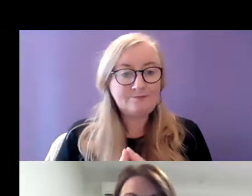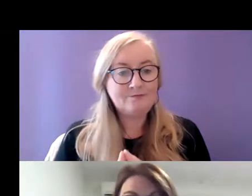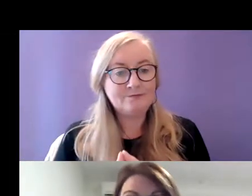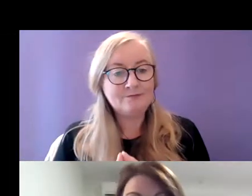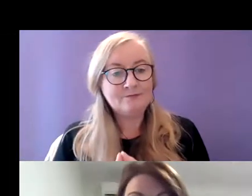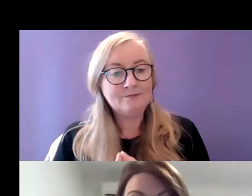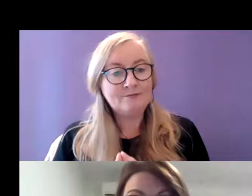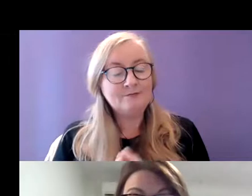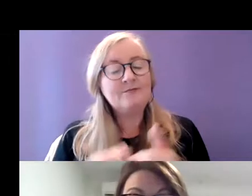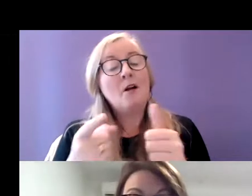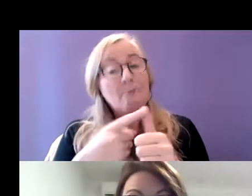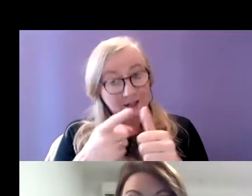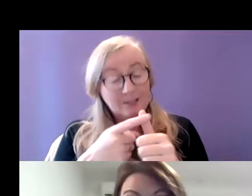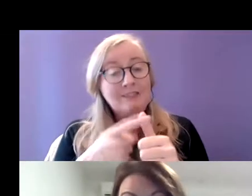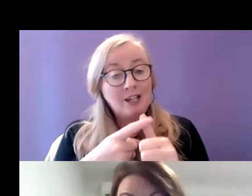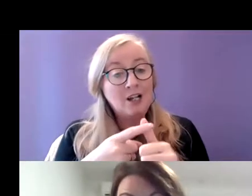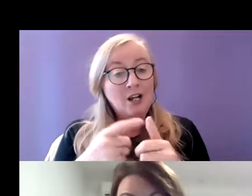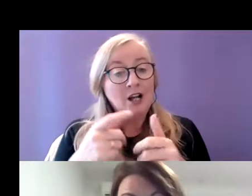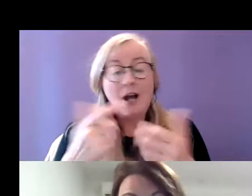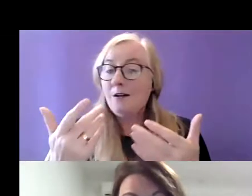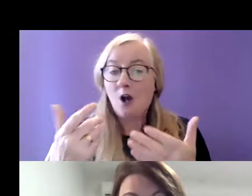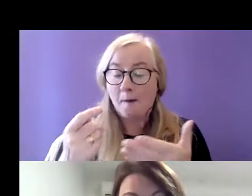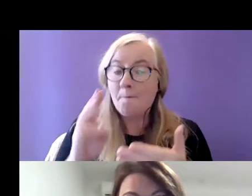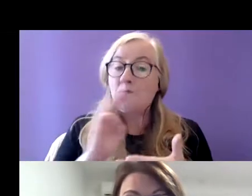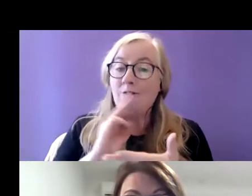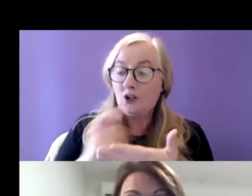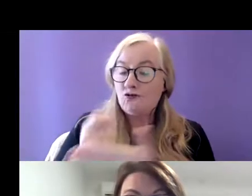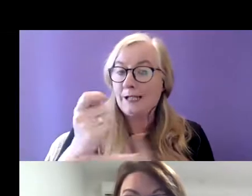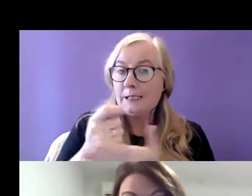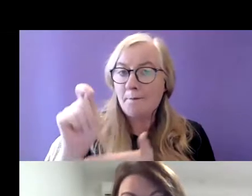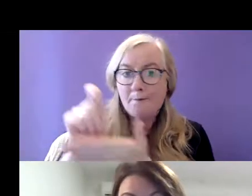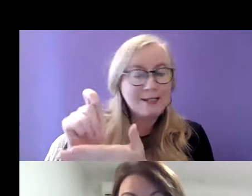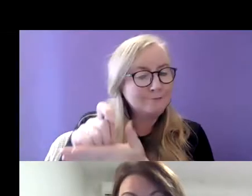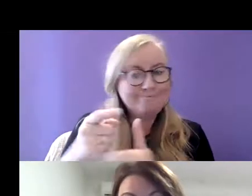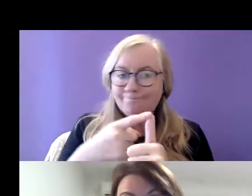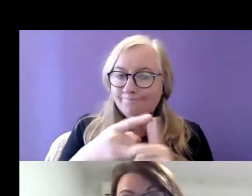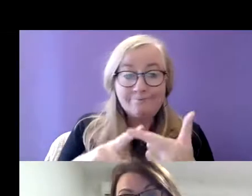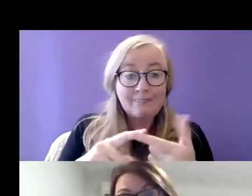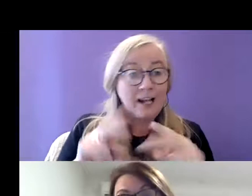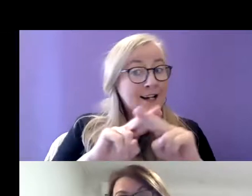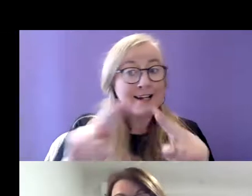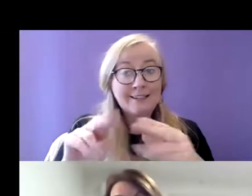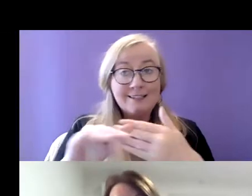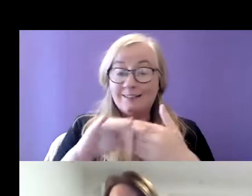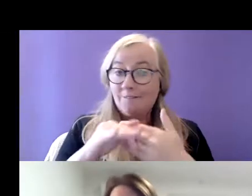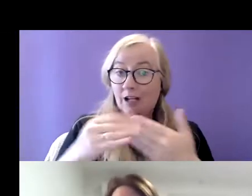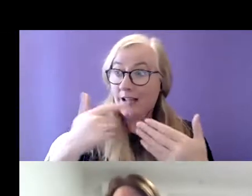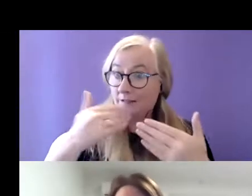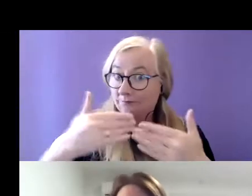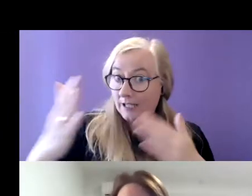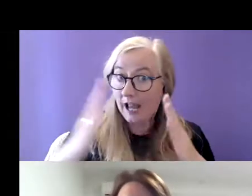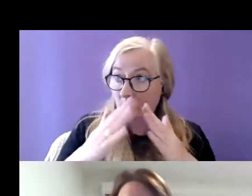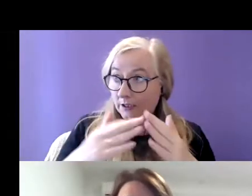So we did find an over-reliance on the private rental market a lack of security of tenure which led to housing